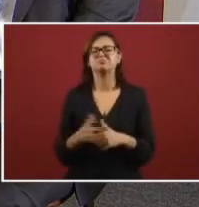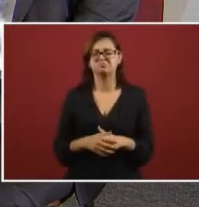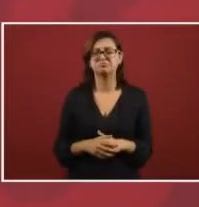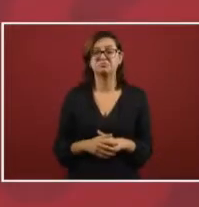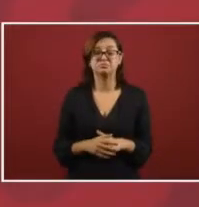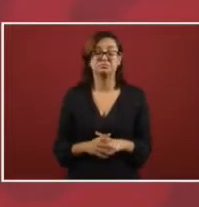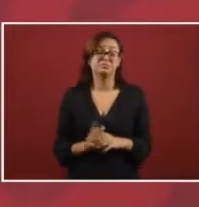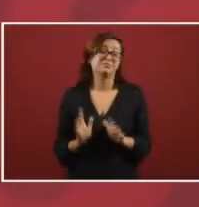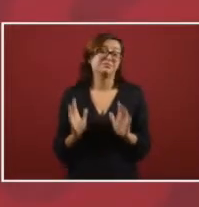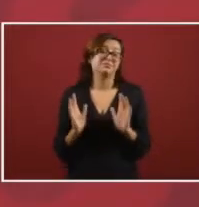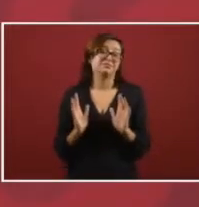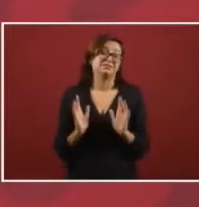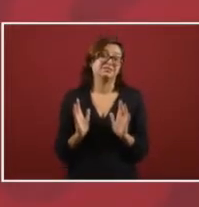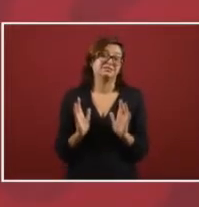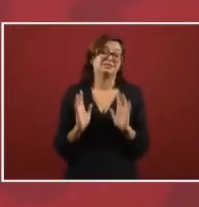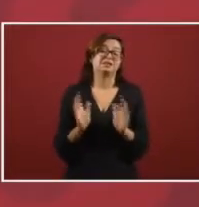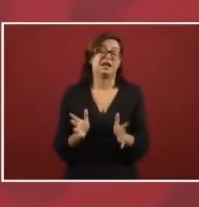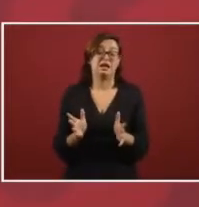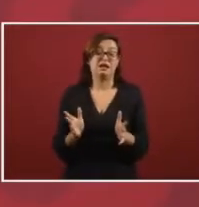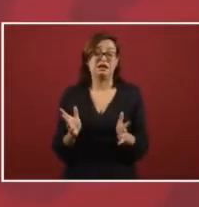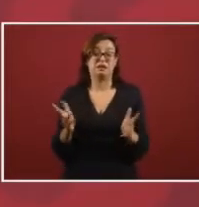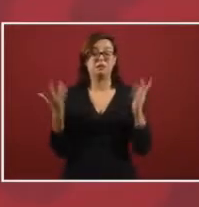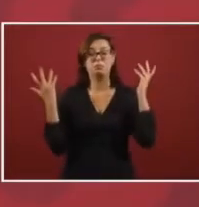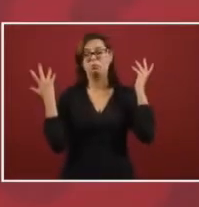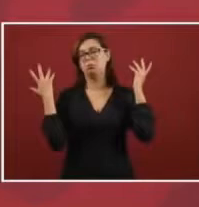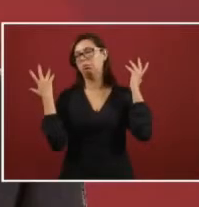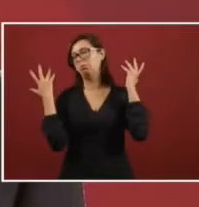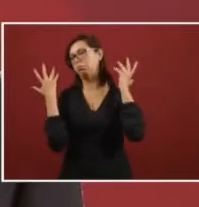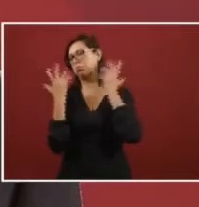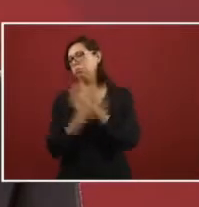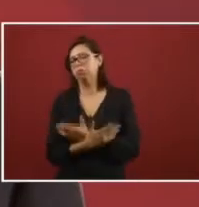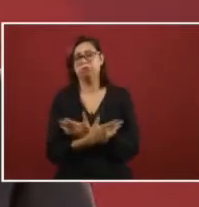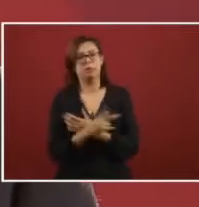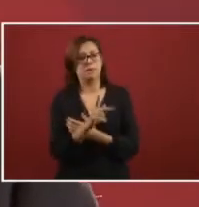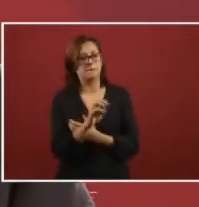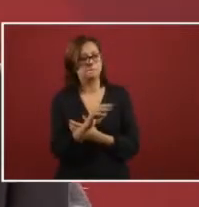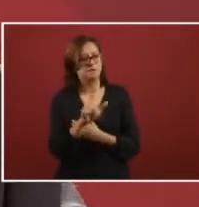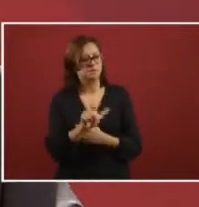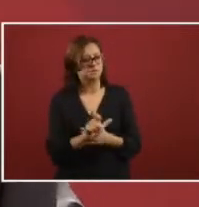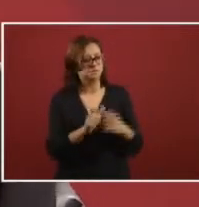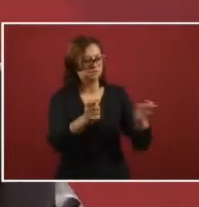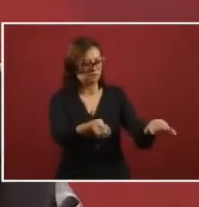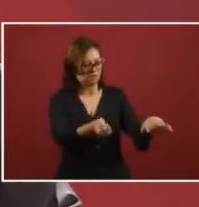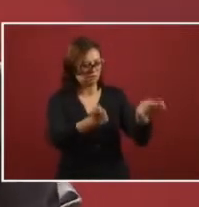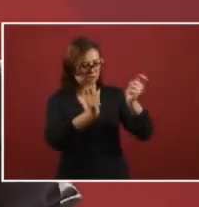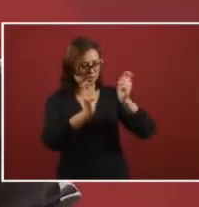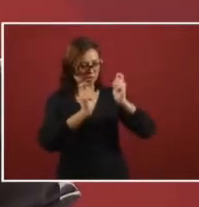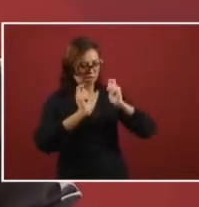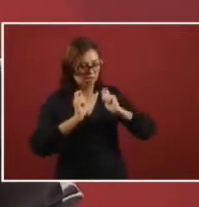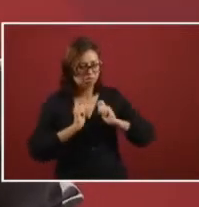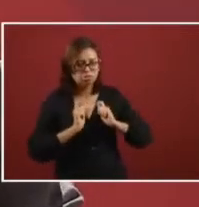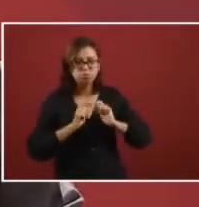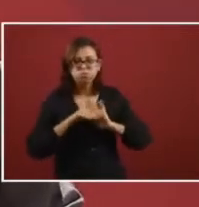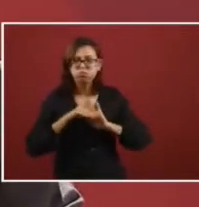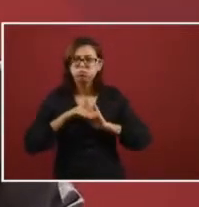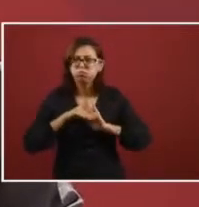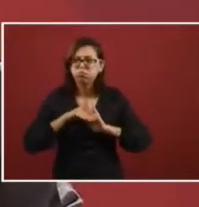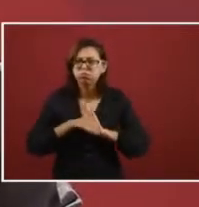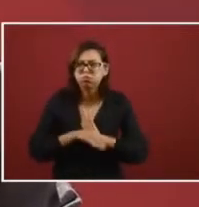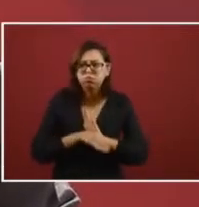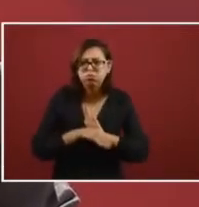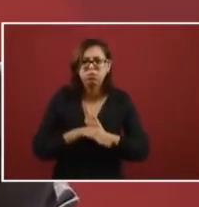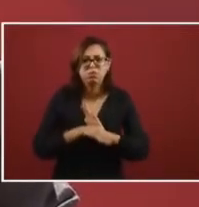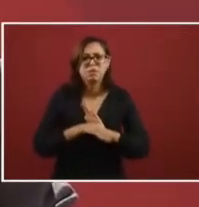through and now what we've already we got Pemex in a